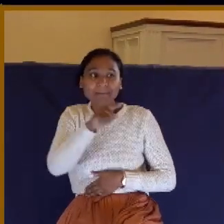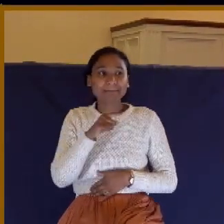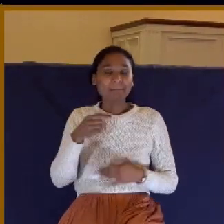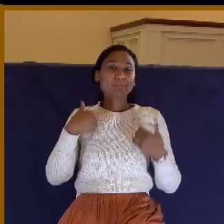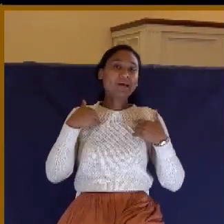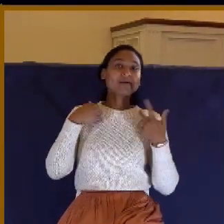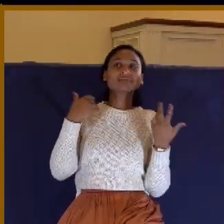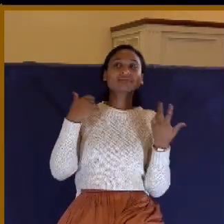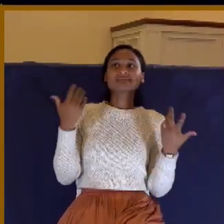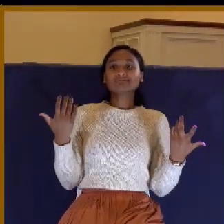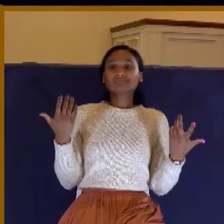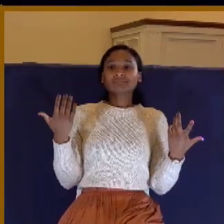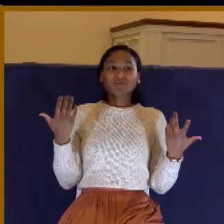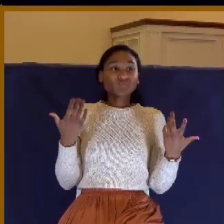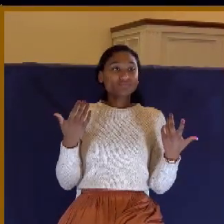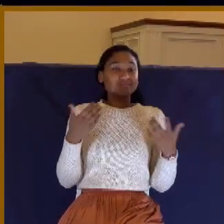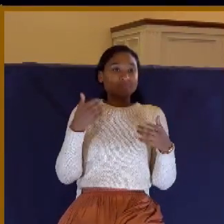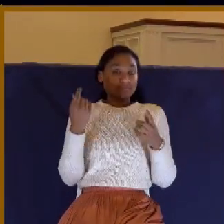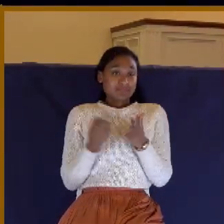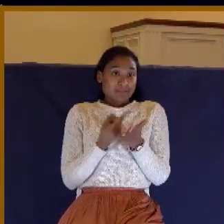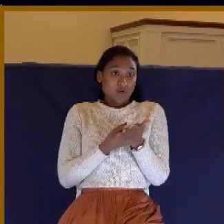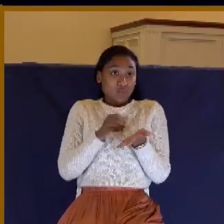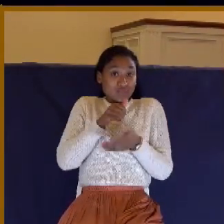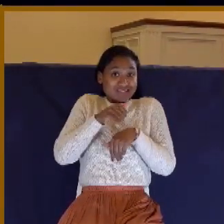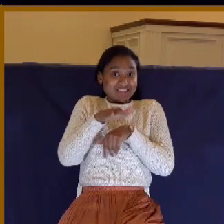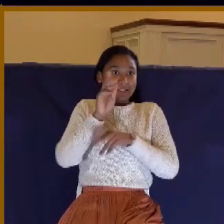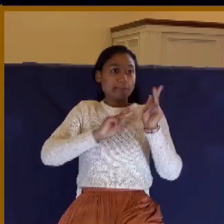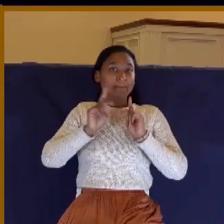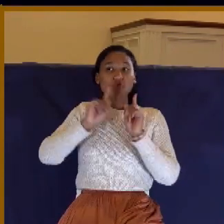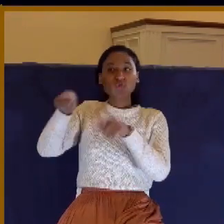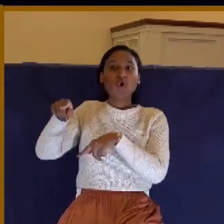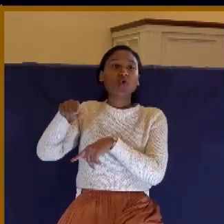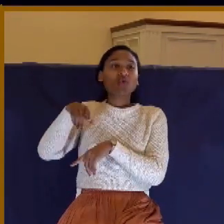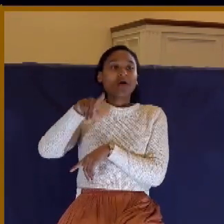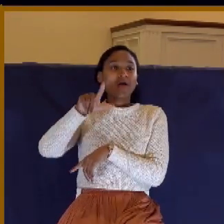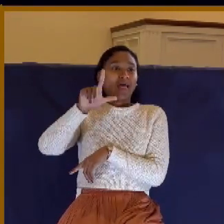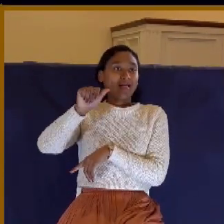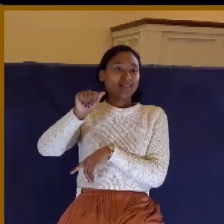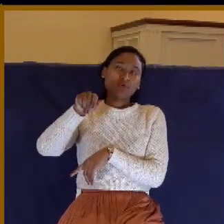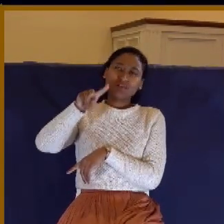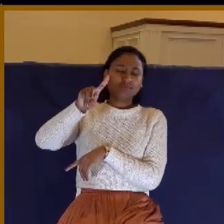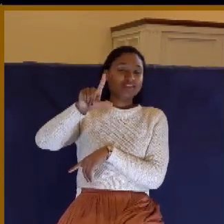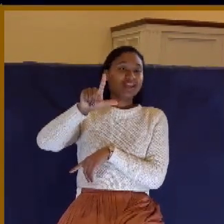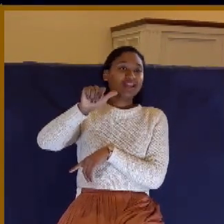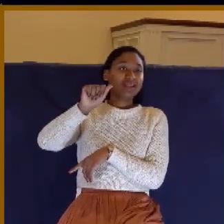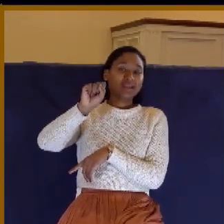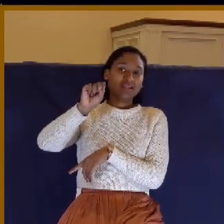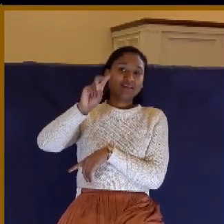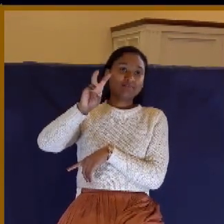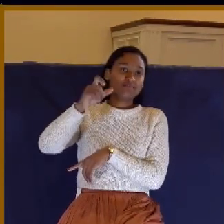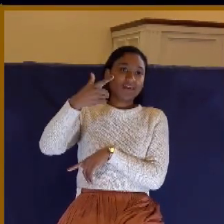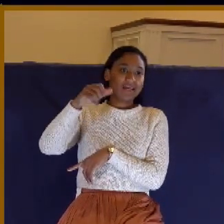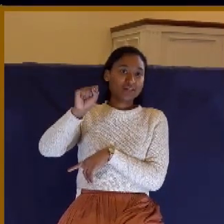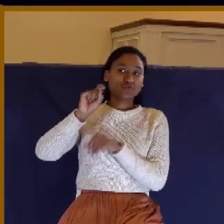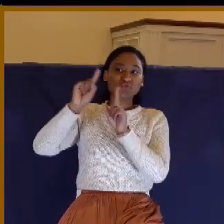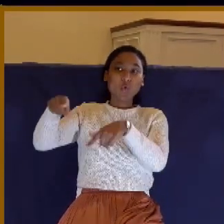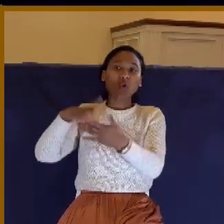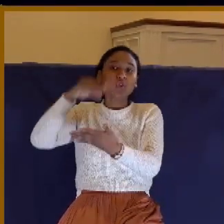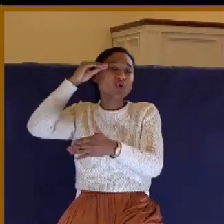send people nowadays down to Las Vegas at Ballet's casinos to figure out how to put on a big show,